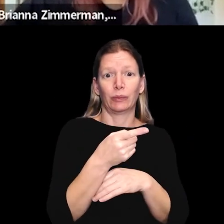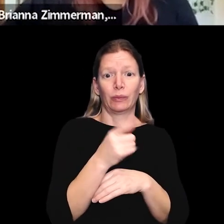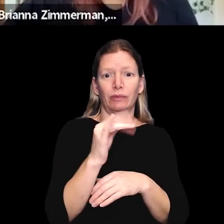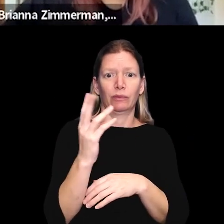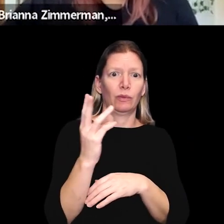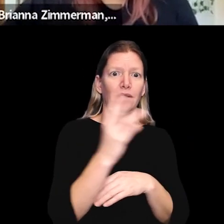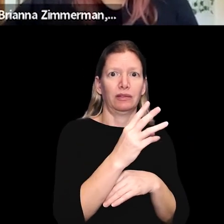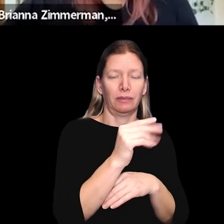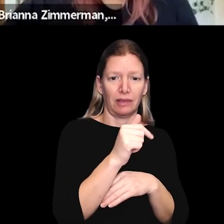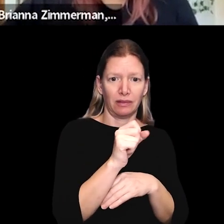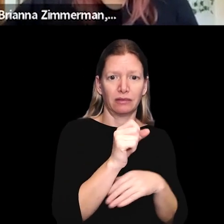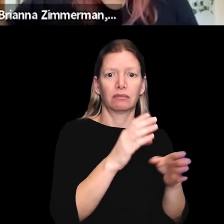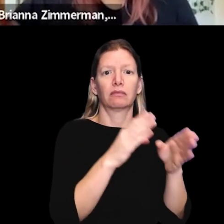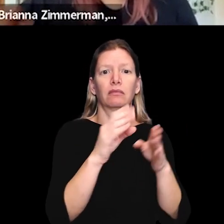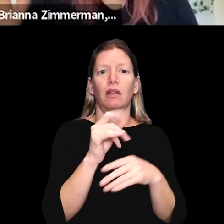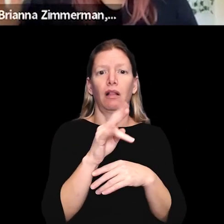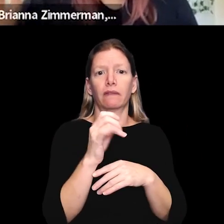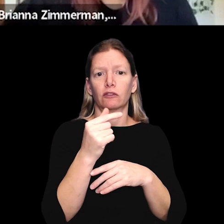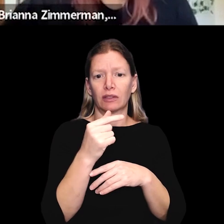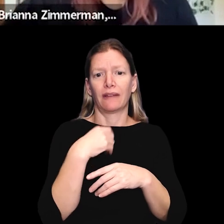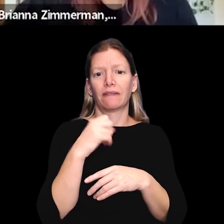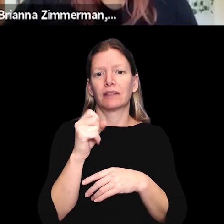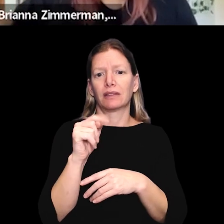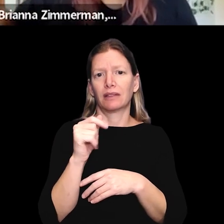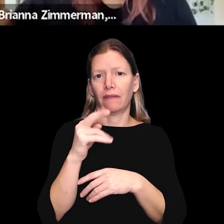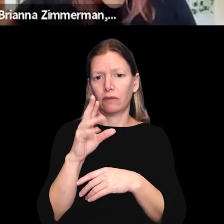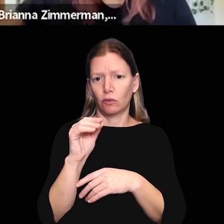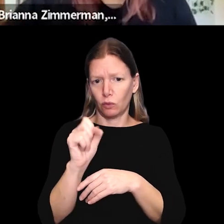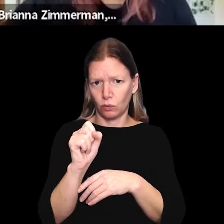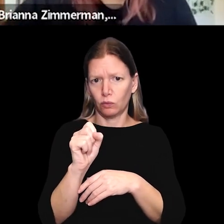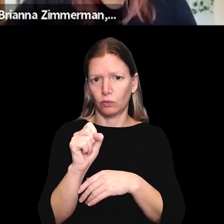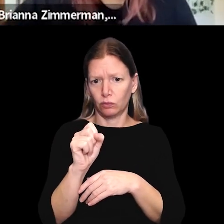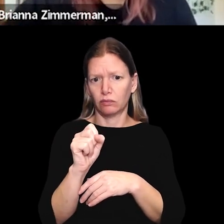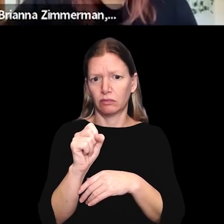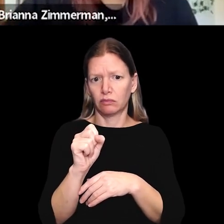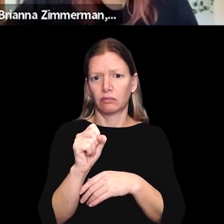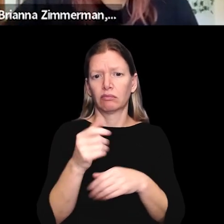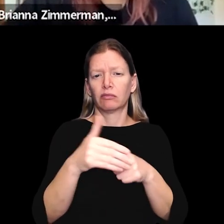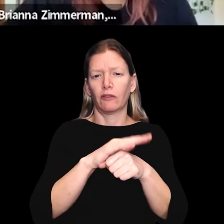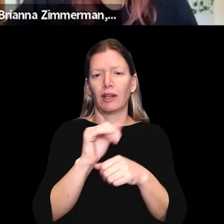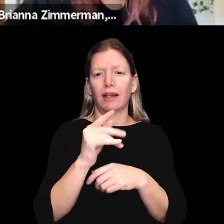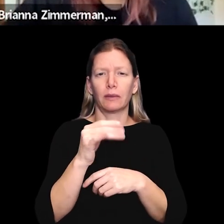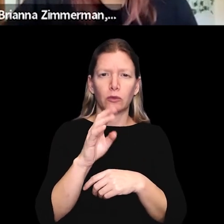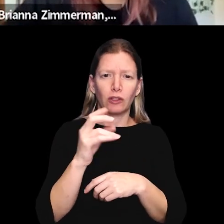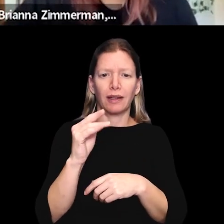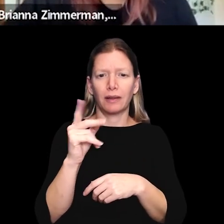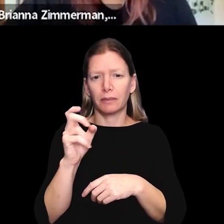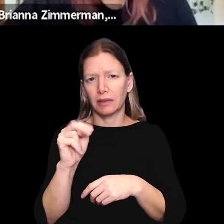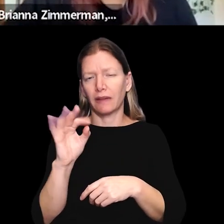in this all of green, we have Stavros covering